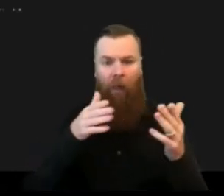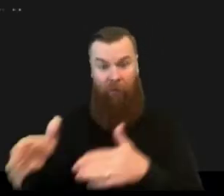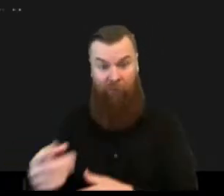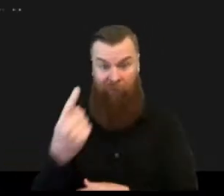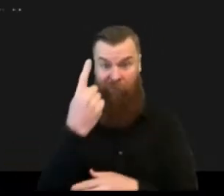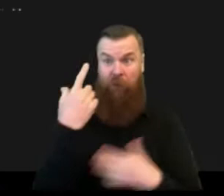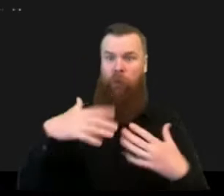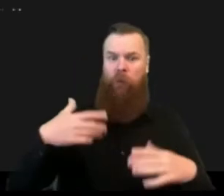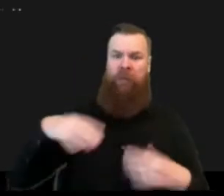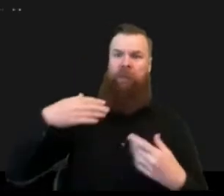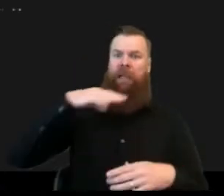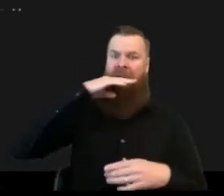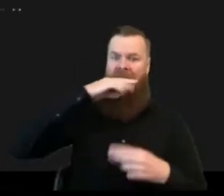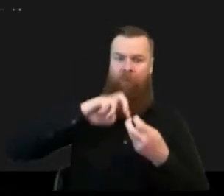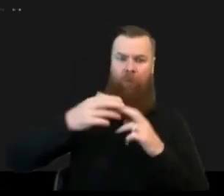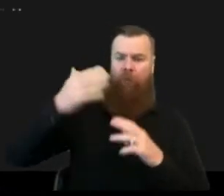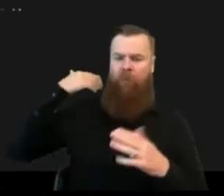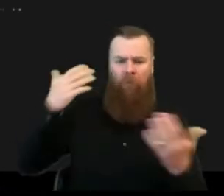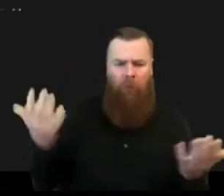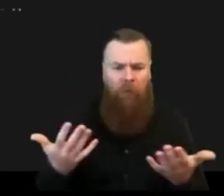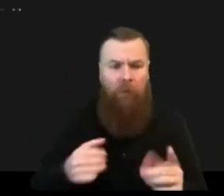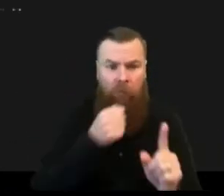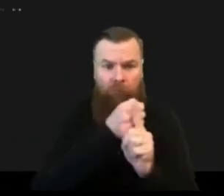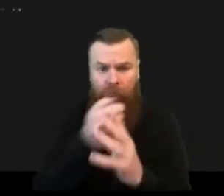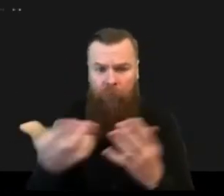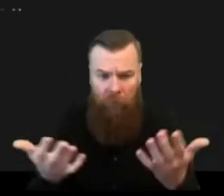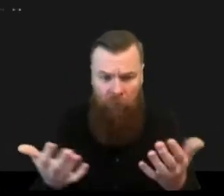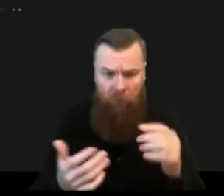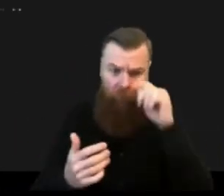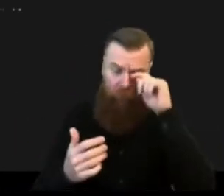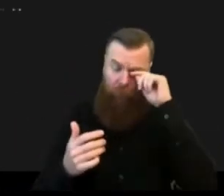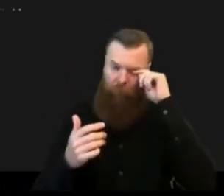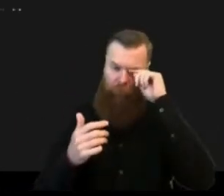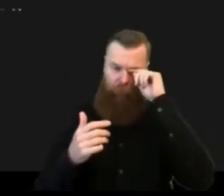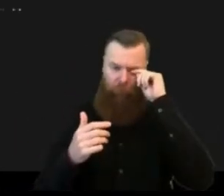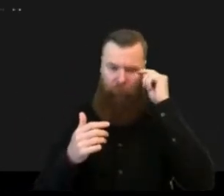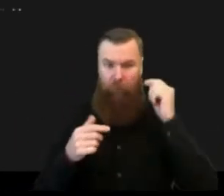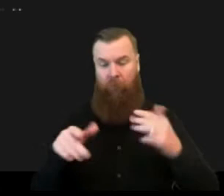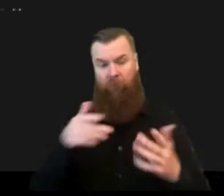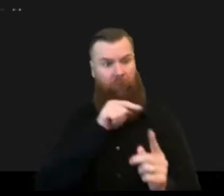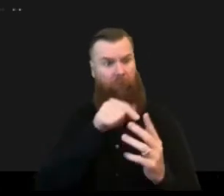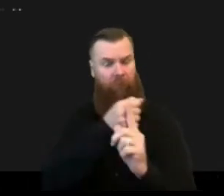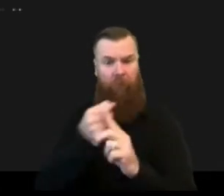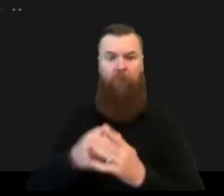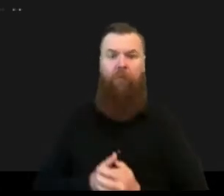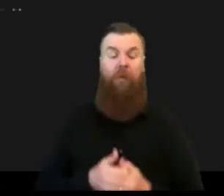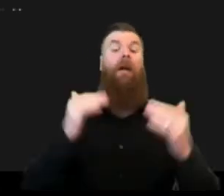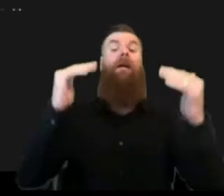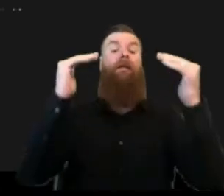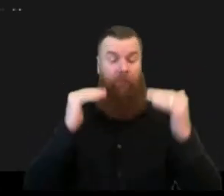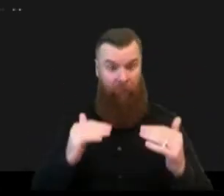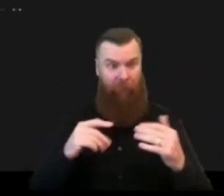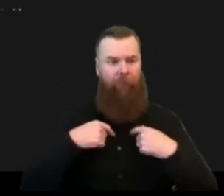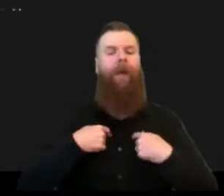then um i think we distinguish two components in the development of an impact model